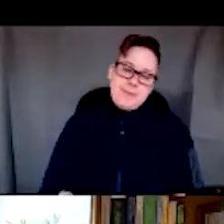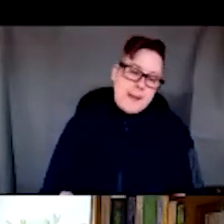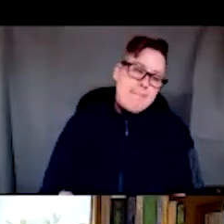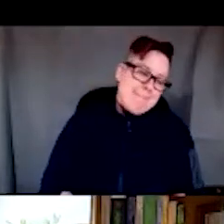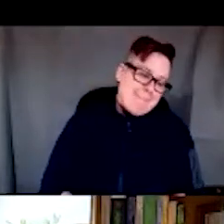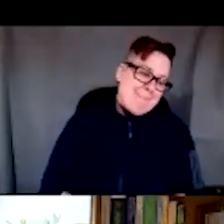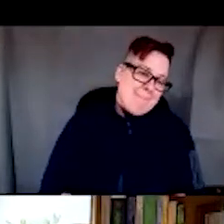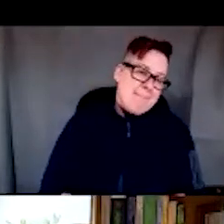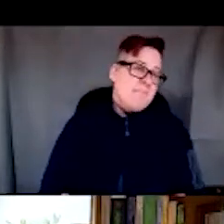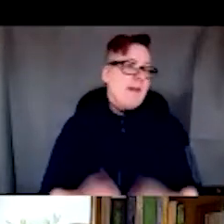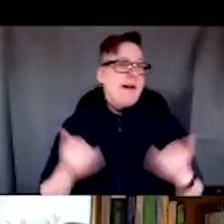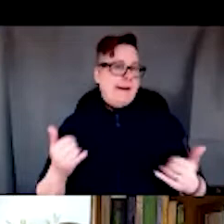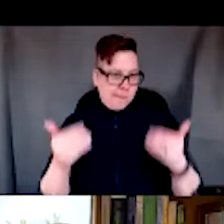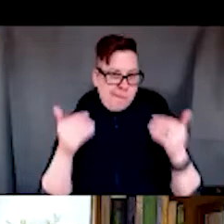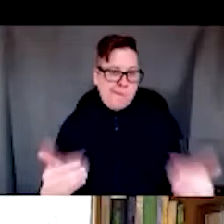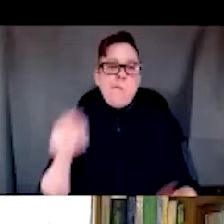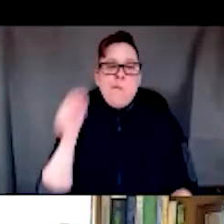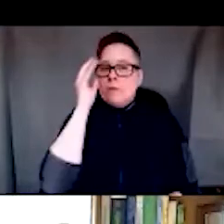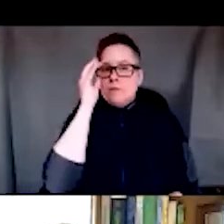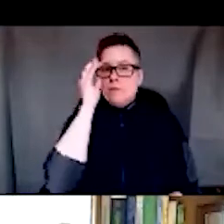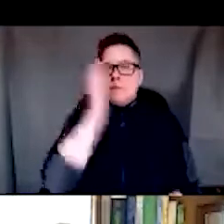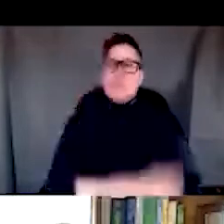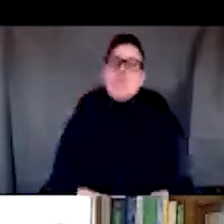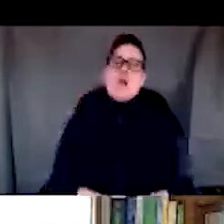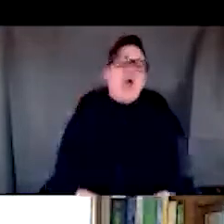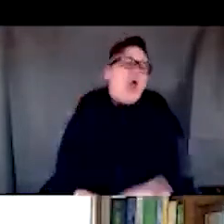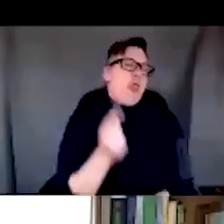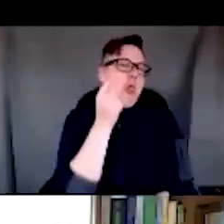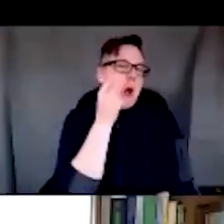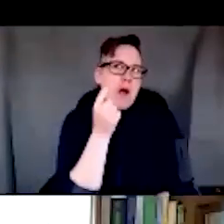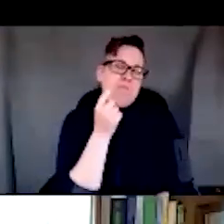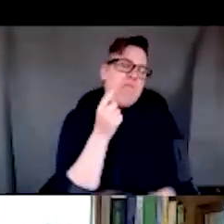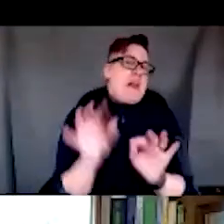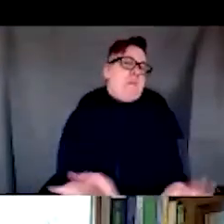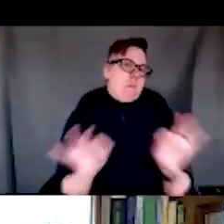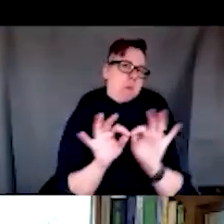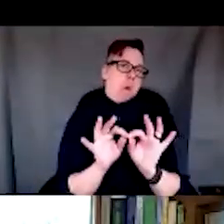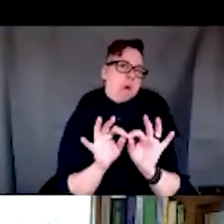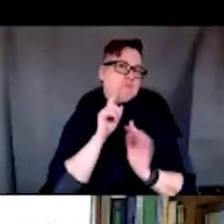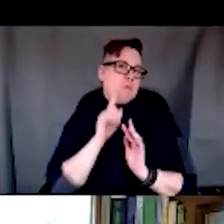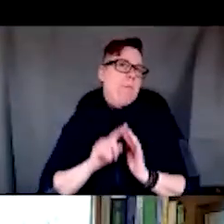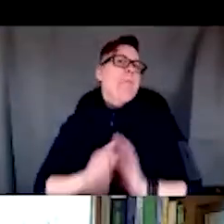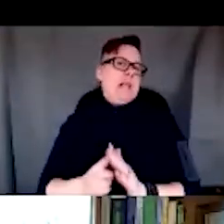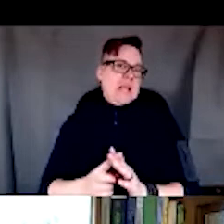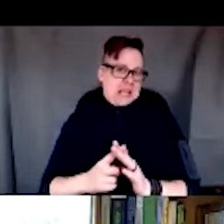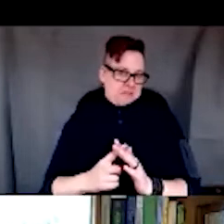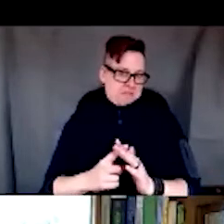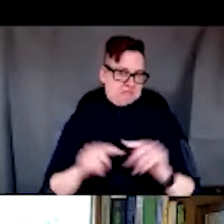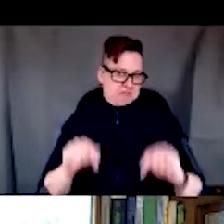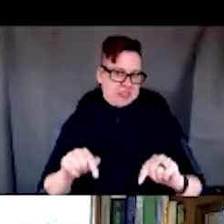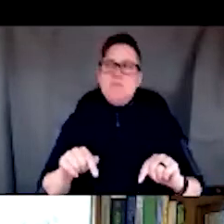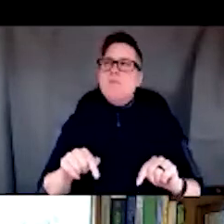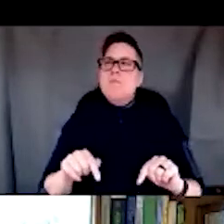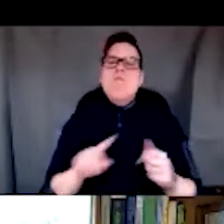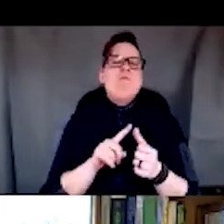All right, let's dive into it a little bit. So I thought it would be important as we begin this conversation to